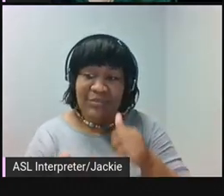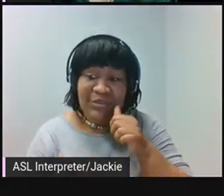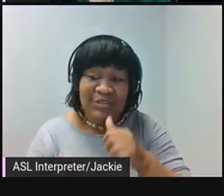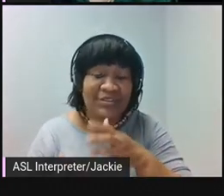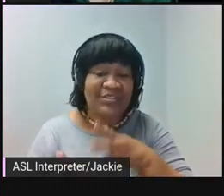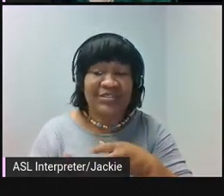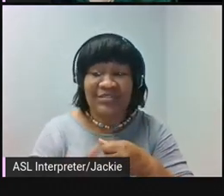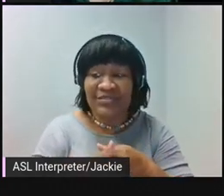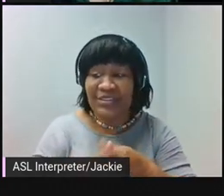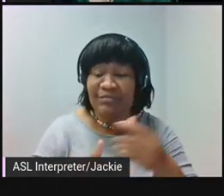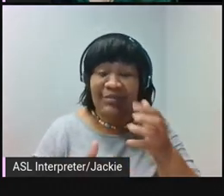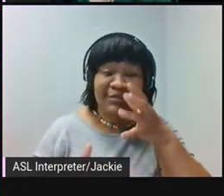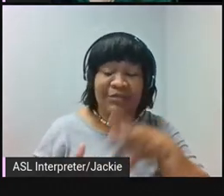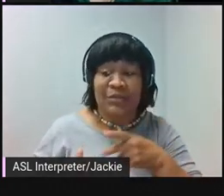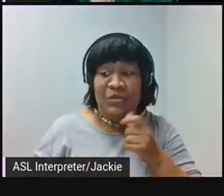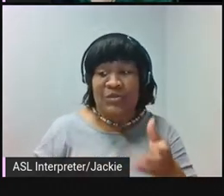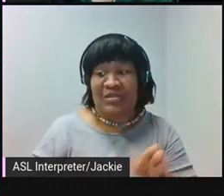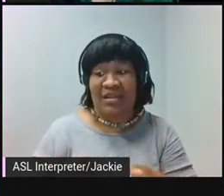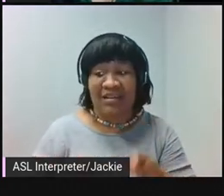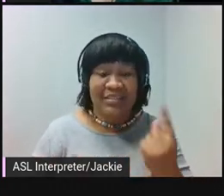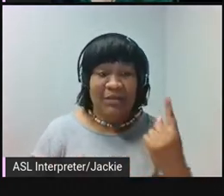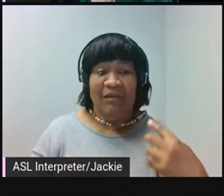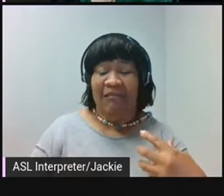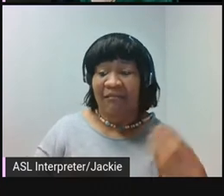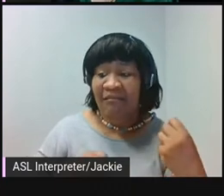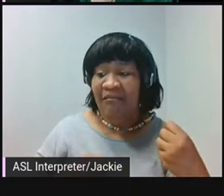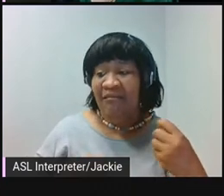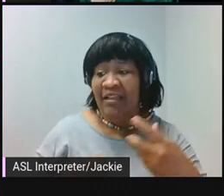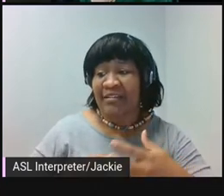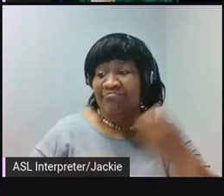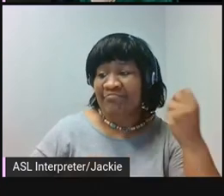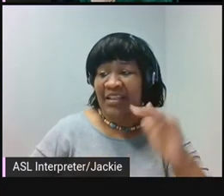violence that took their lives. I hope that they are watching me.